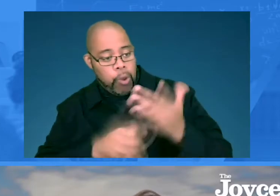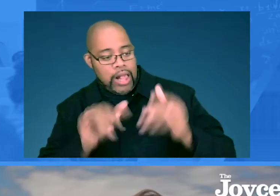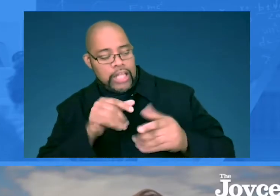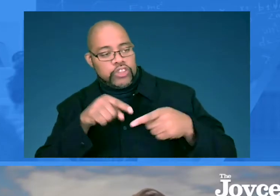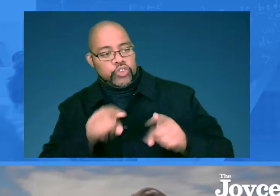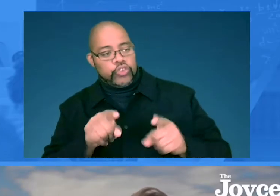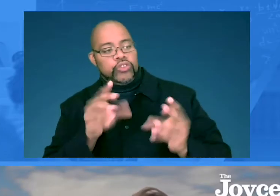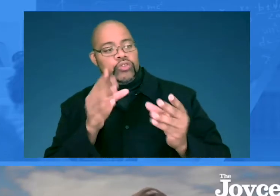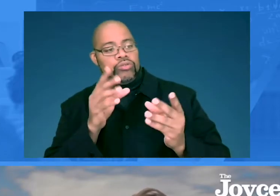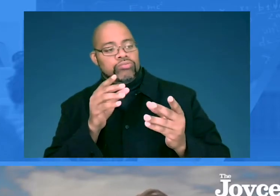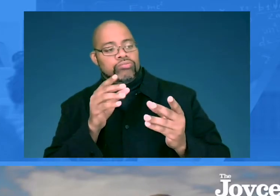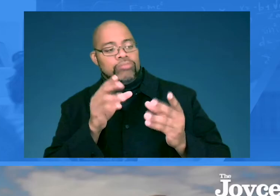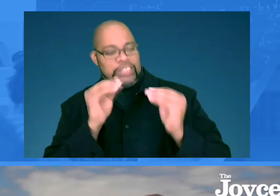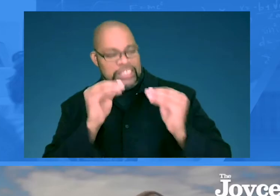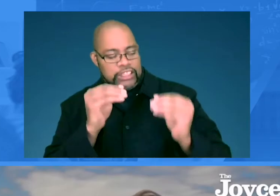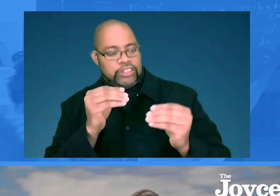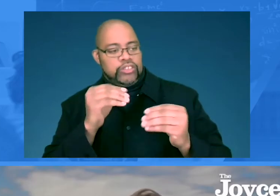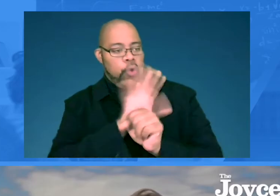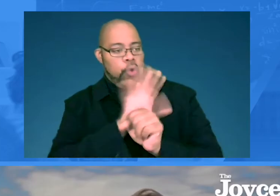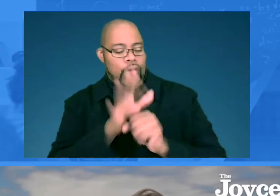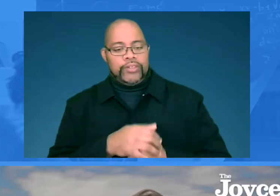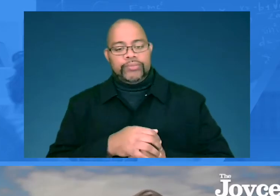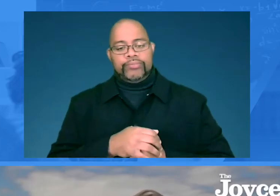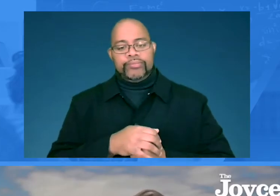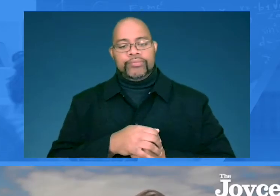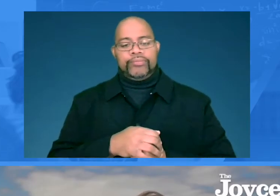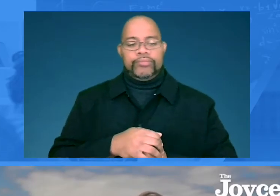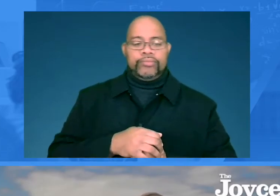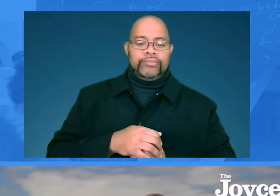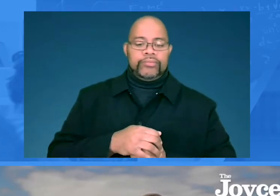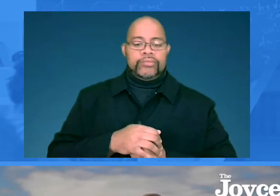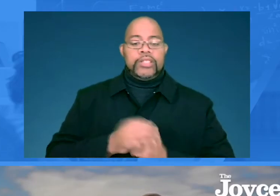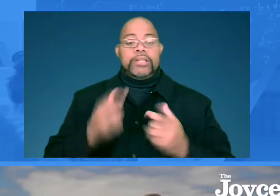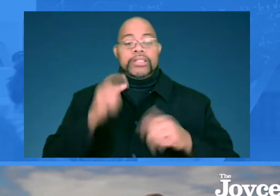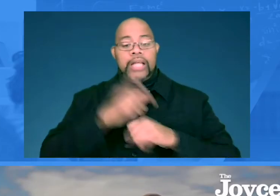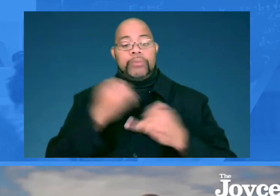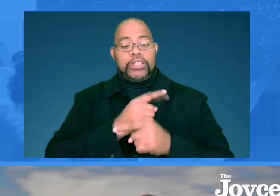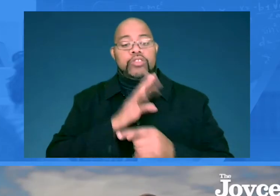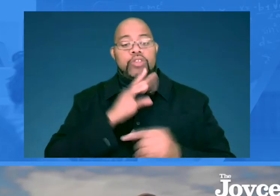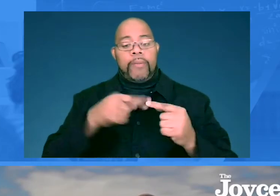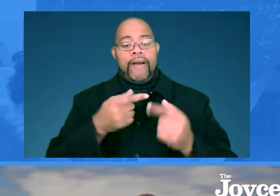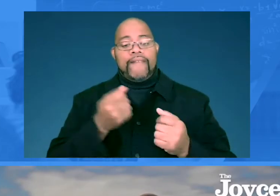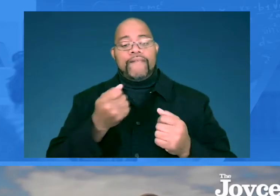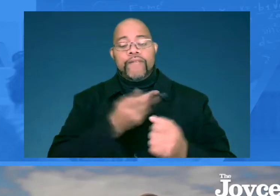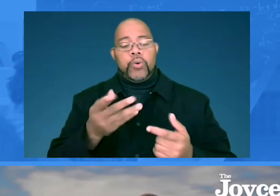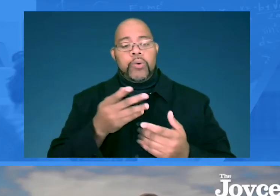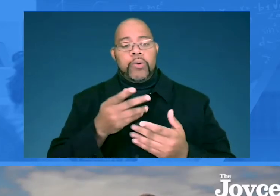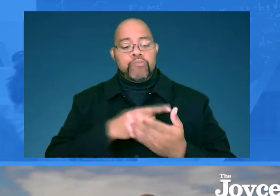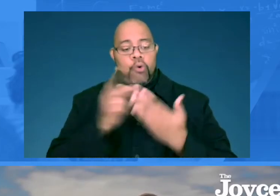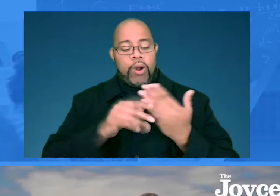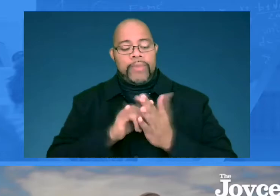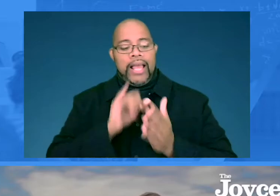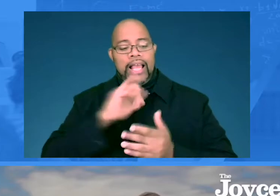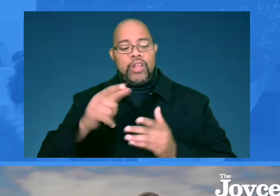been like to teach during COVID. So we're lucky to have her. We're going to spend our time today talking about a few initiatives that Illinois launched with the